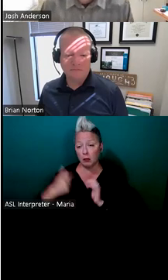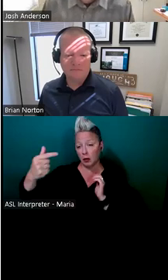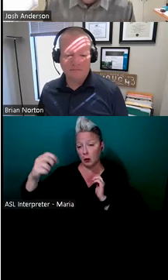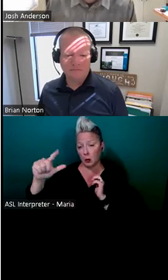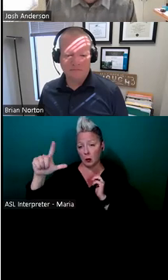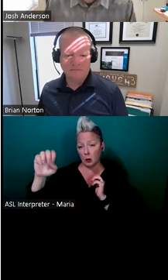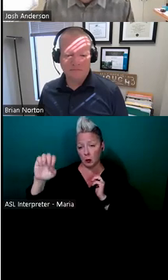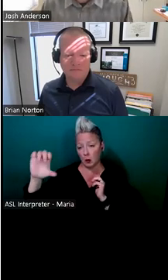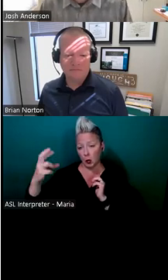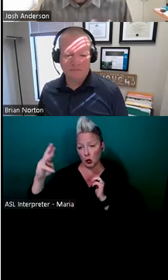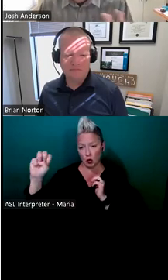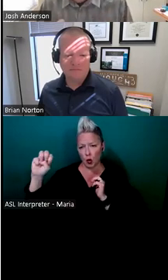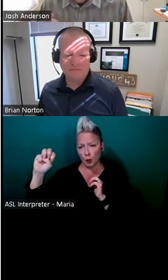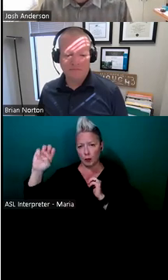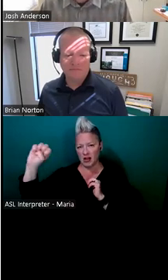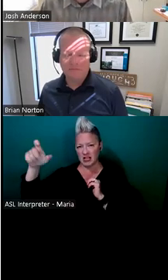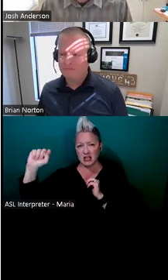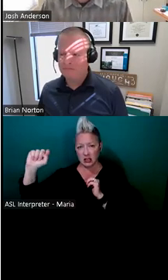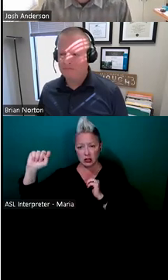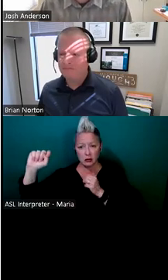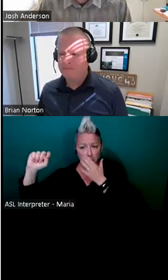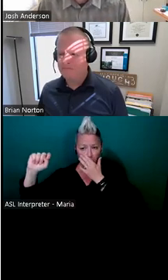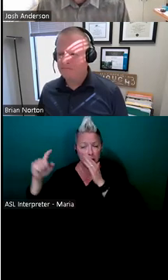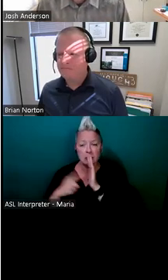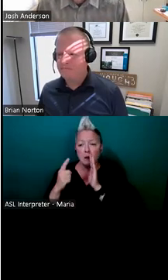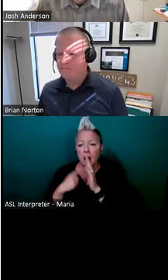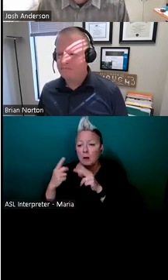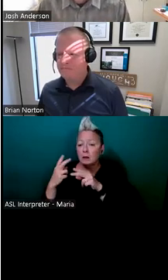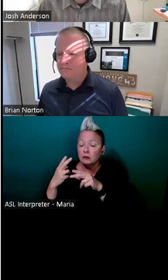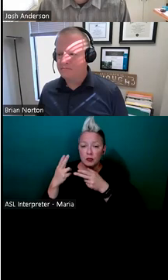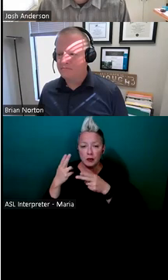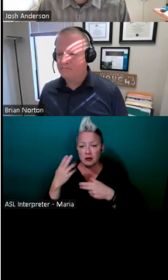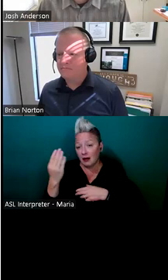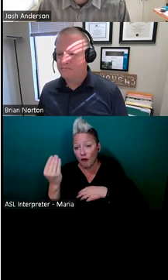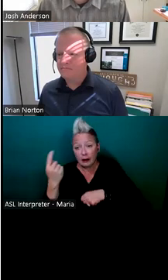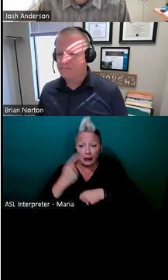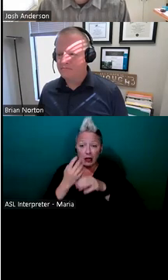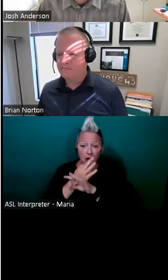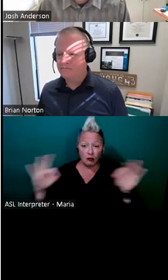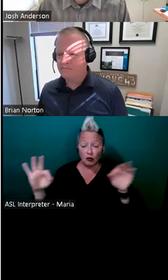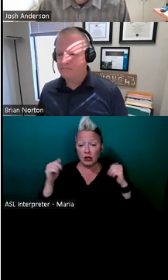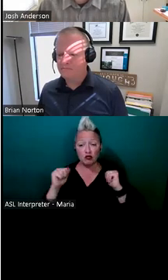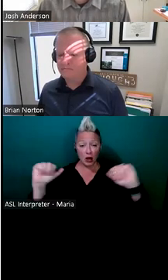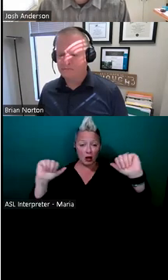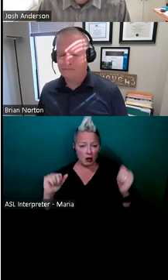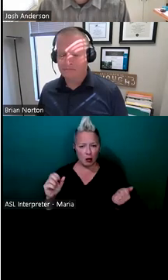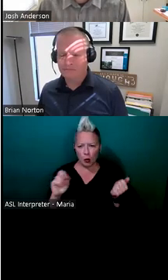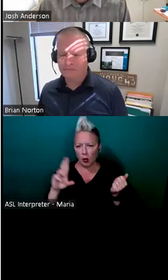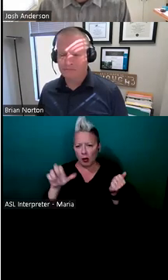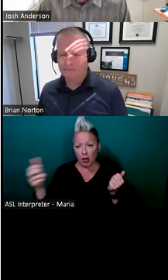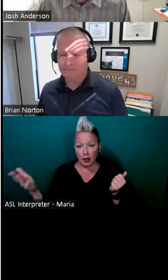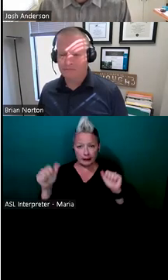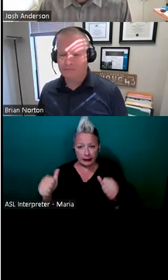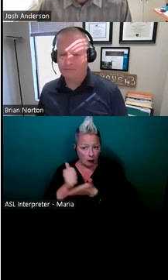times there's a free version or 14 days free trial and some other things that might be able to assist with those.